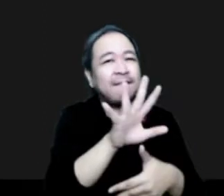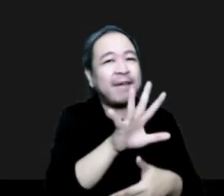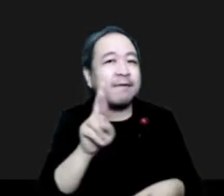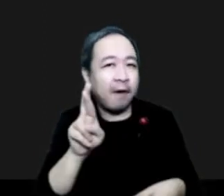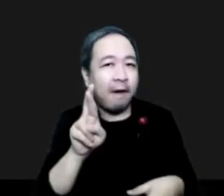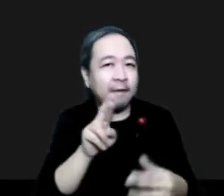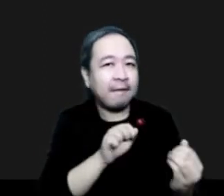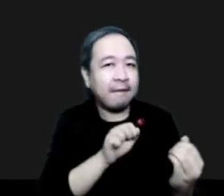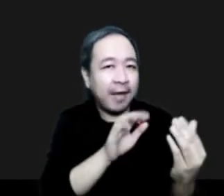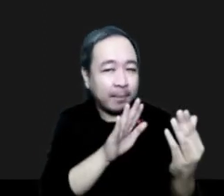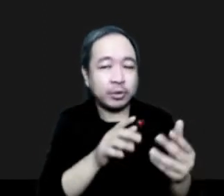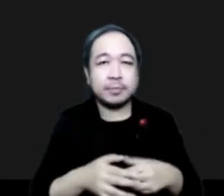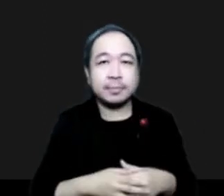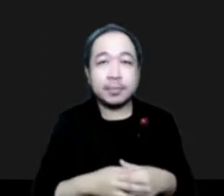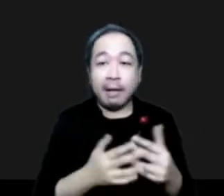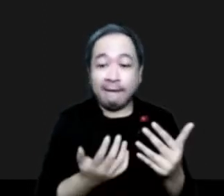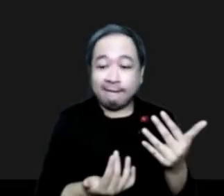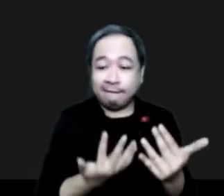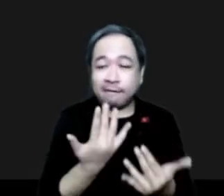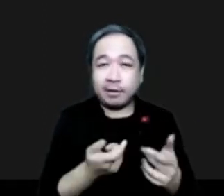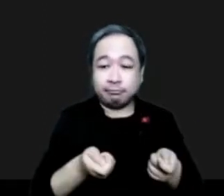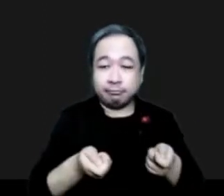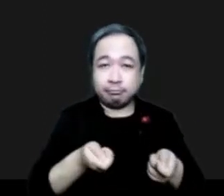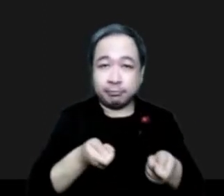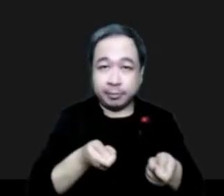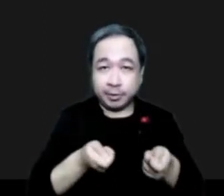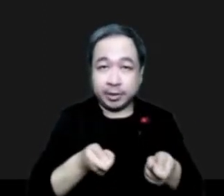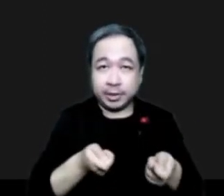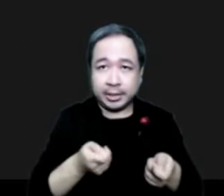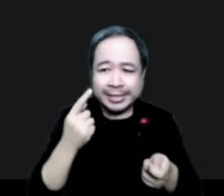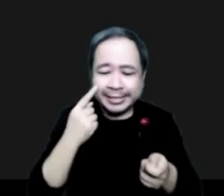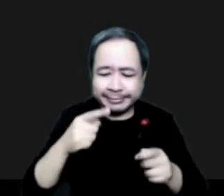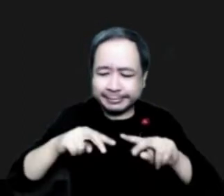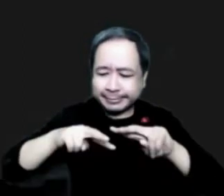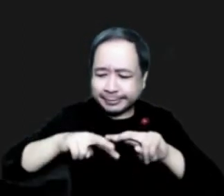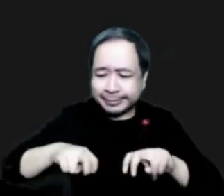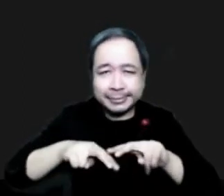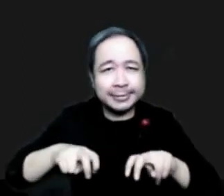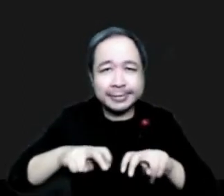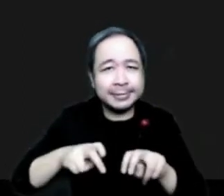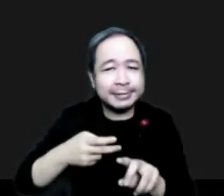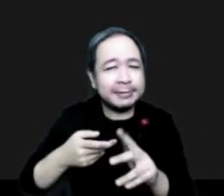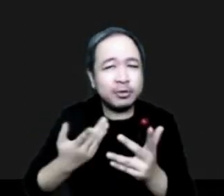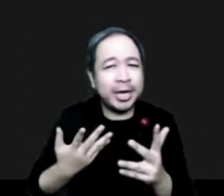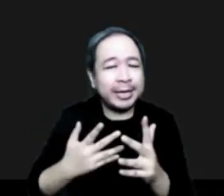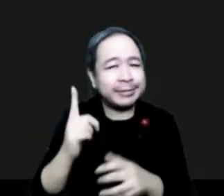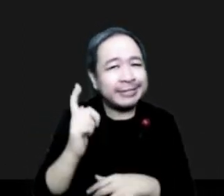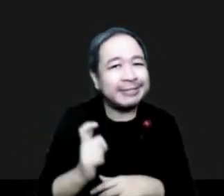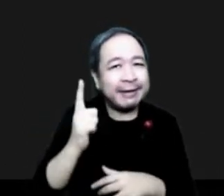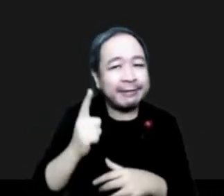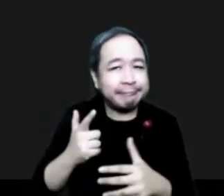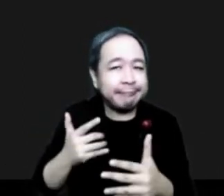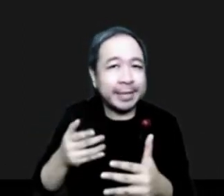management that places greater emphasis on addressing the underlying causes and seeks long-term sustainable solutions that incorporate five